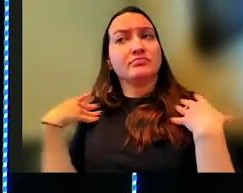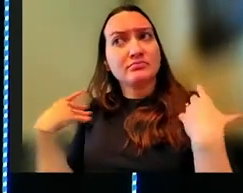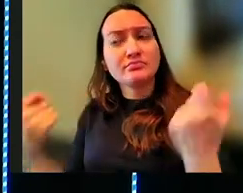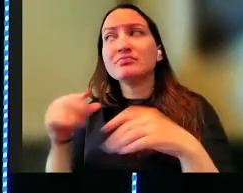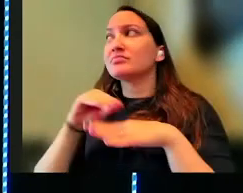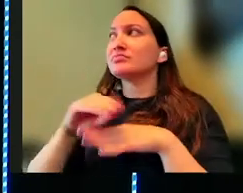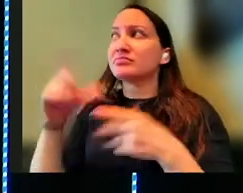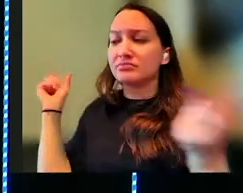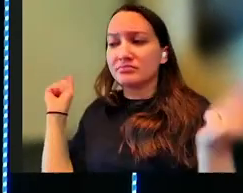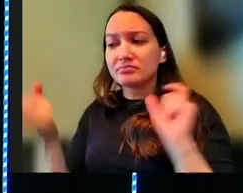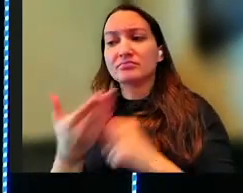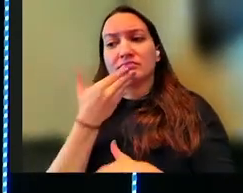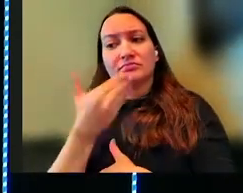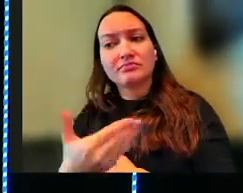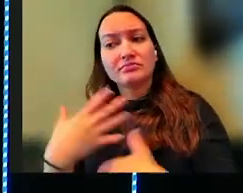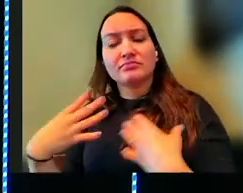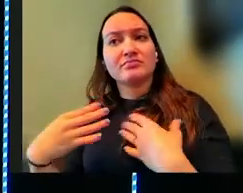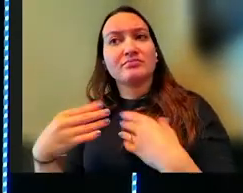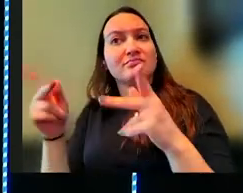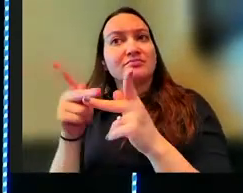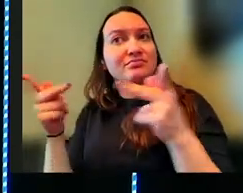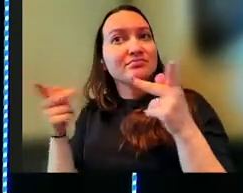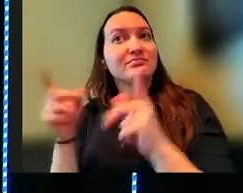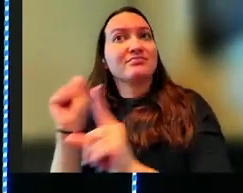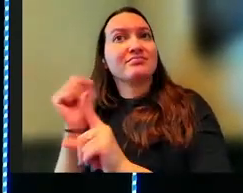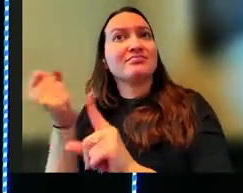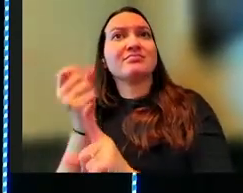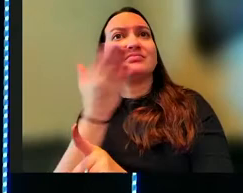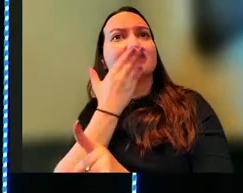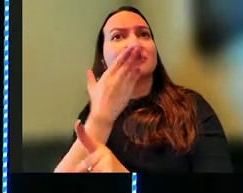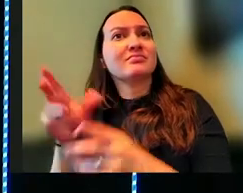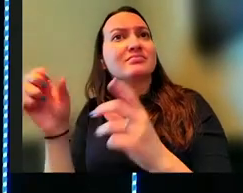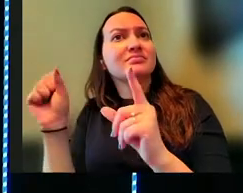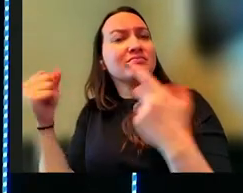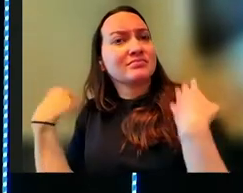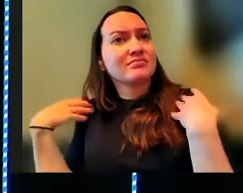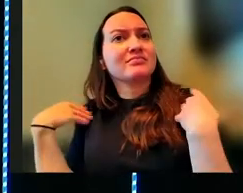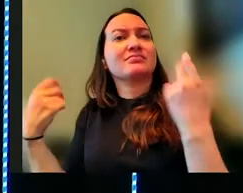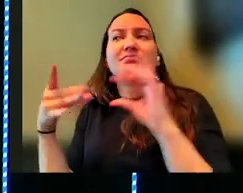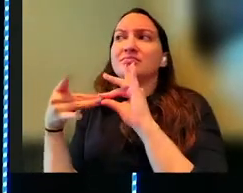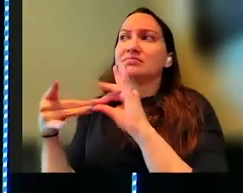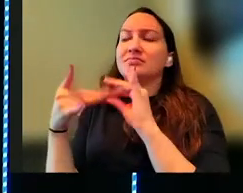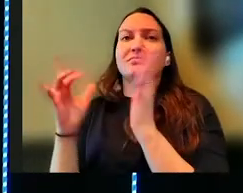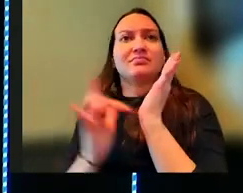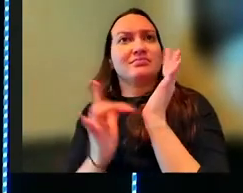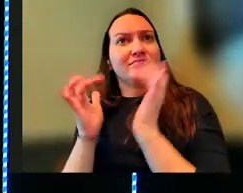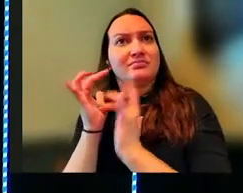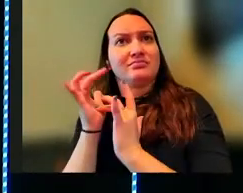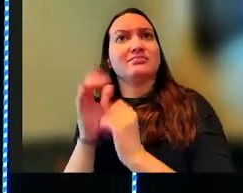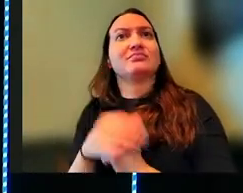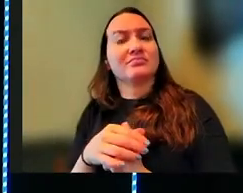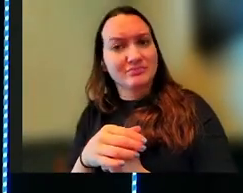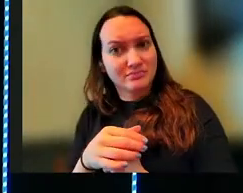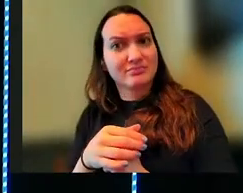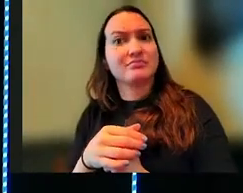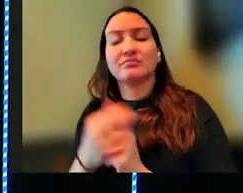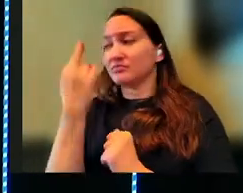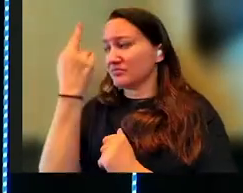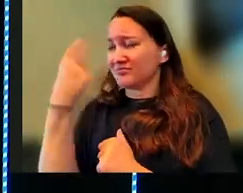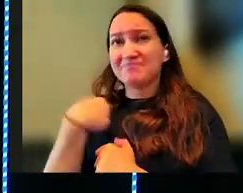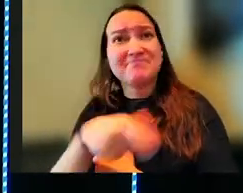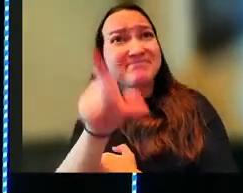and goodness and wants to get us into a place where we are in right standing, healthy relationship with Jesus Christ. Because we need that.